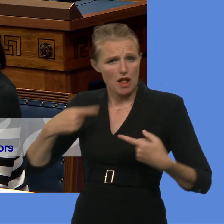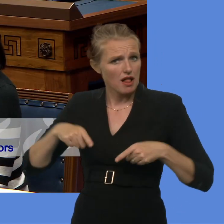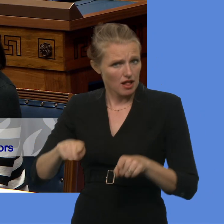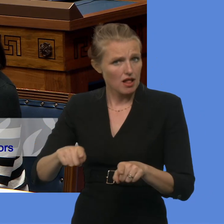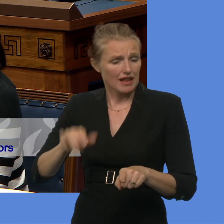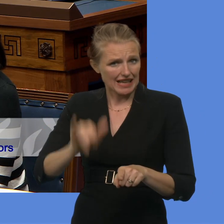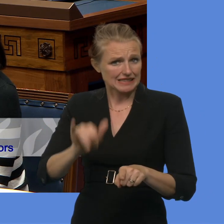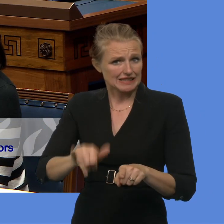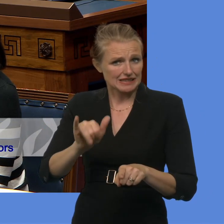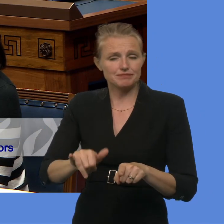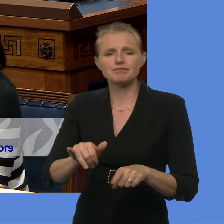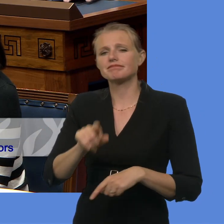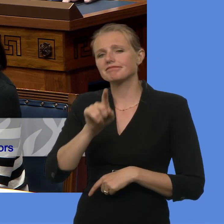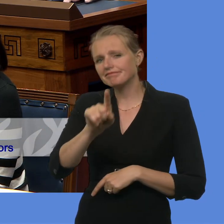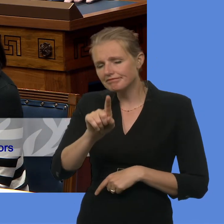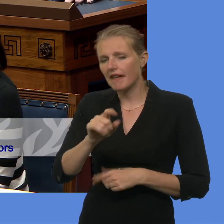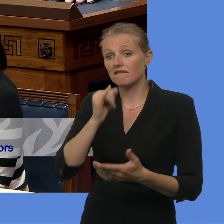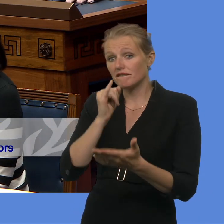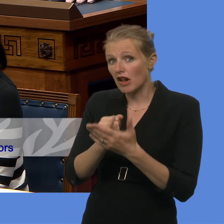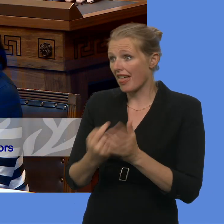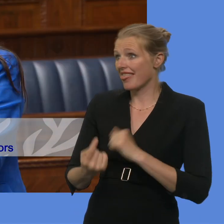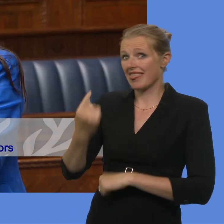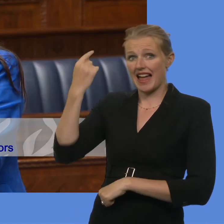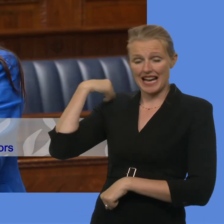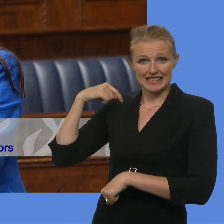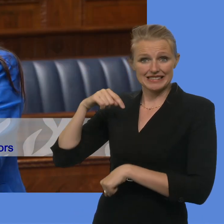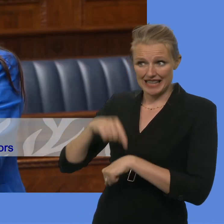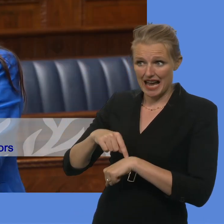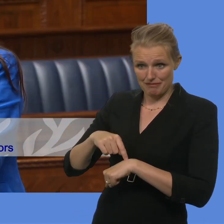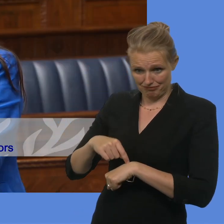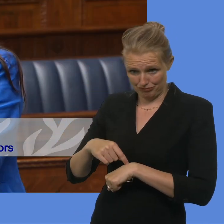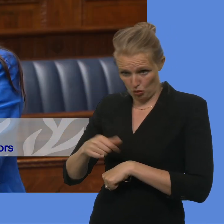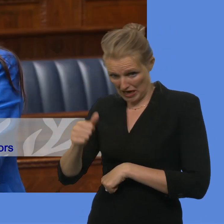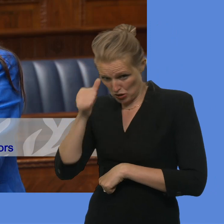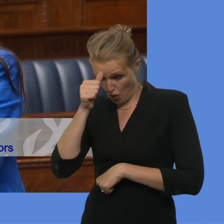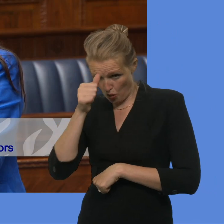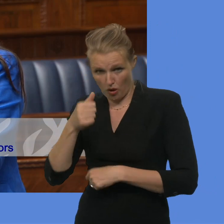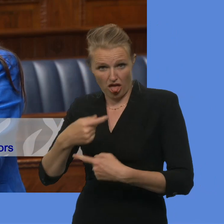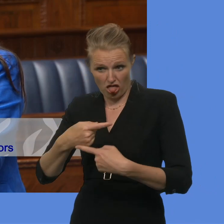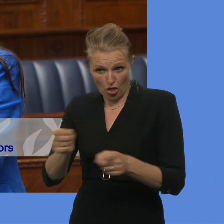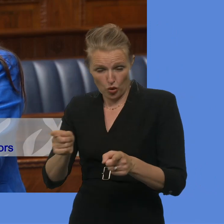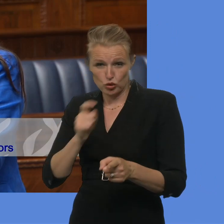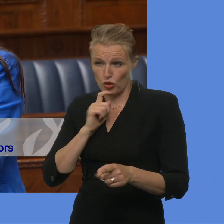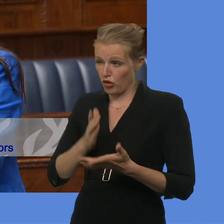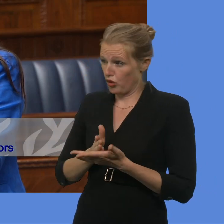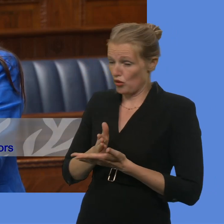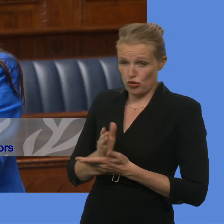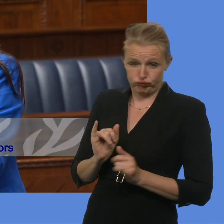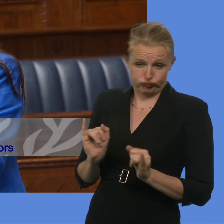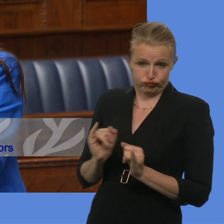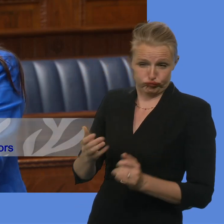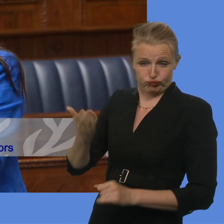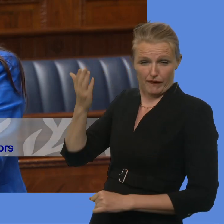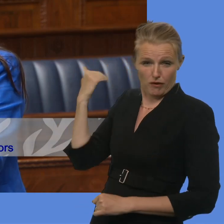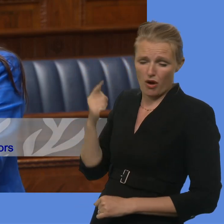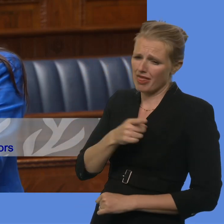right. That was done based on the experience where there is an actual and real need within those most impacted for that type of support now.